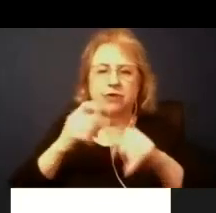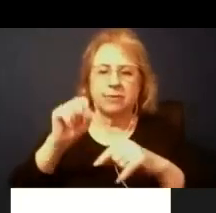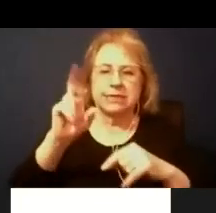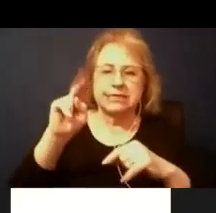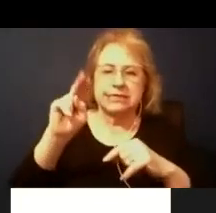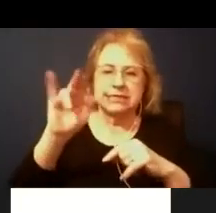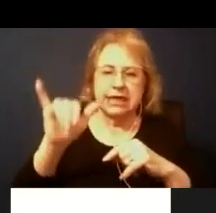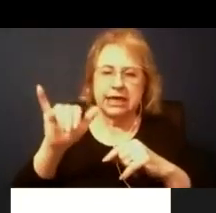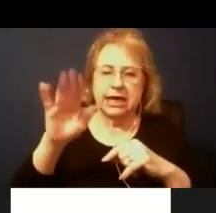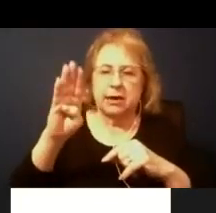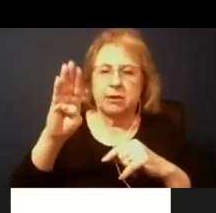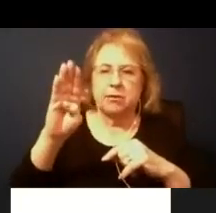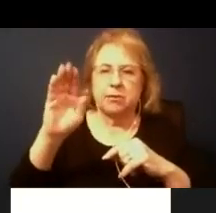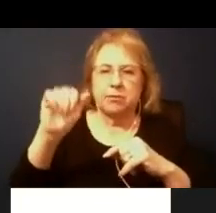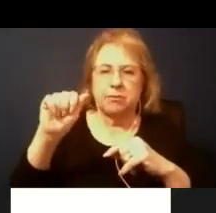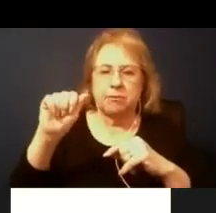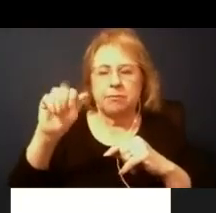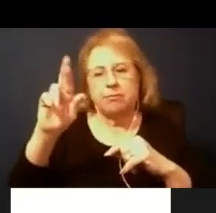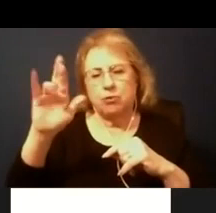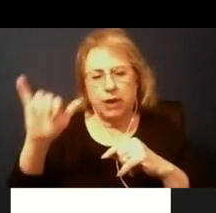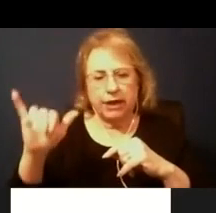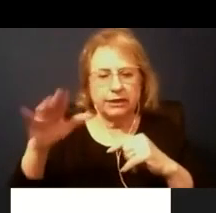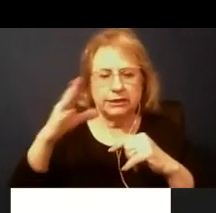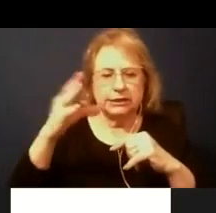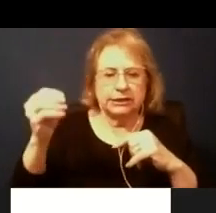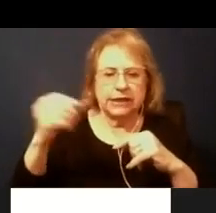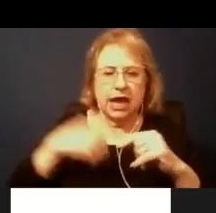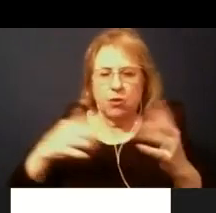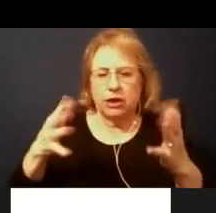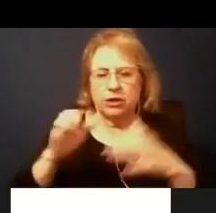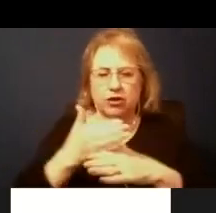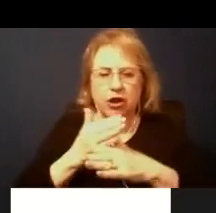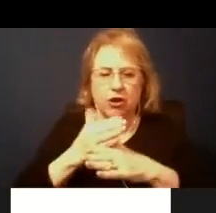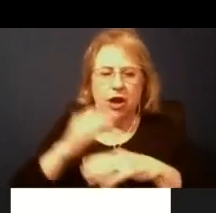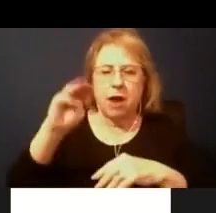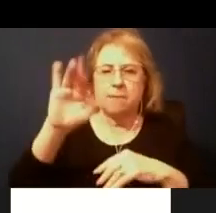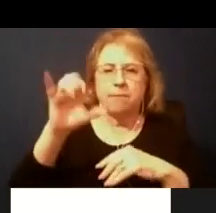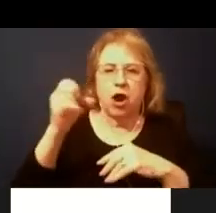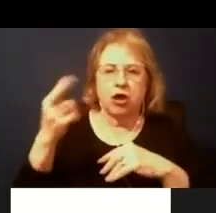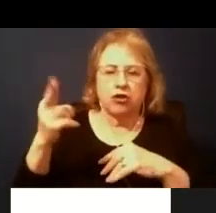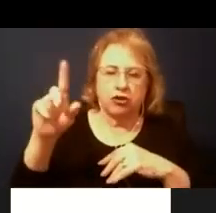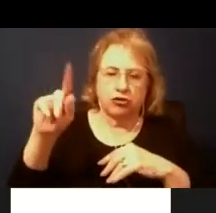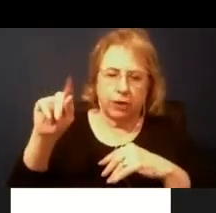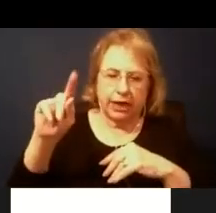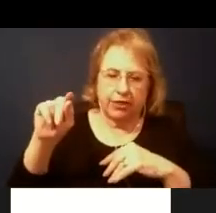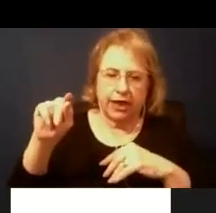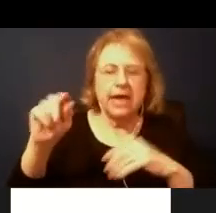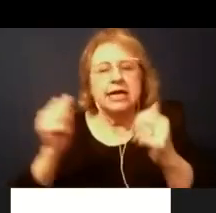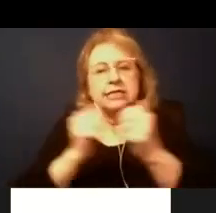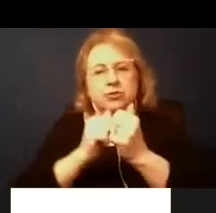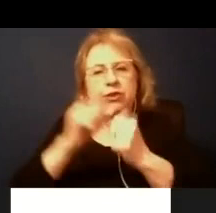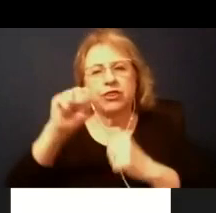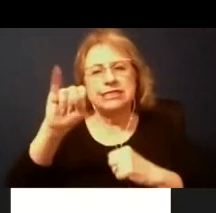event that's going to be on March 20. So I want to share with everybody. It's in conjunction with the Silicon Valley Bicycle Coalition and